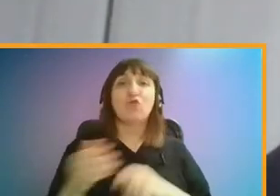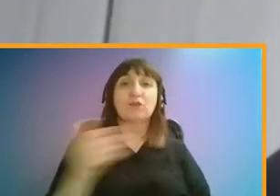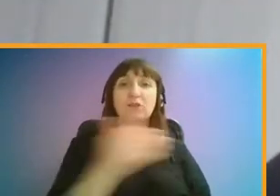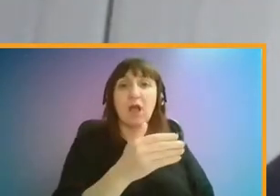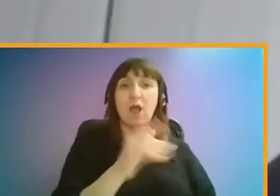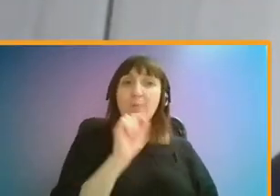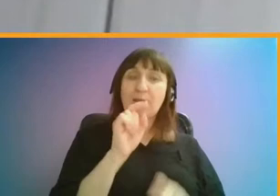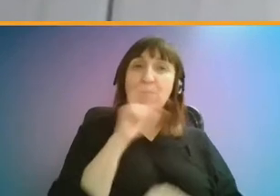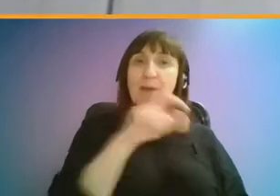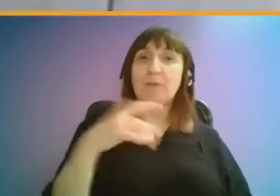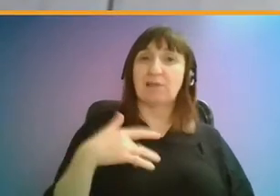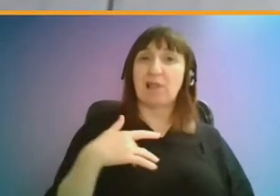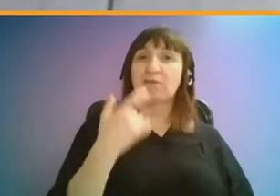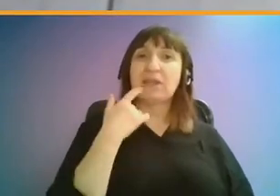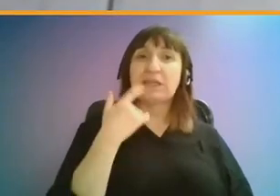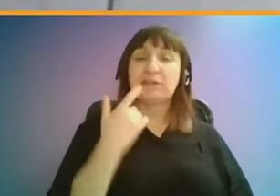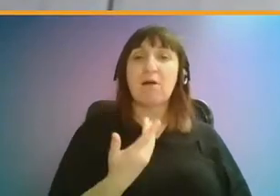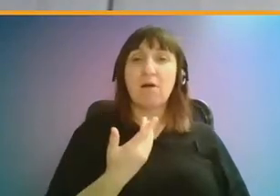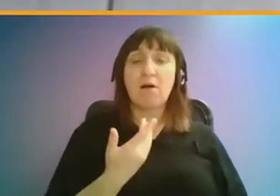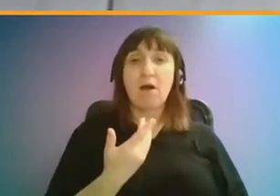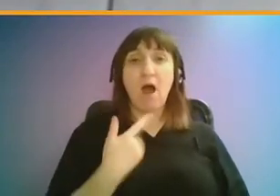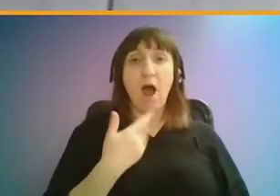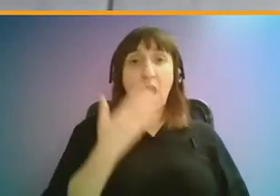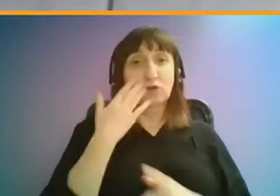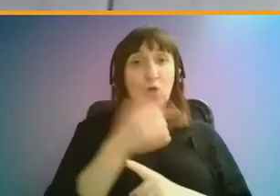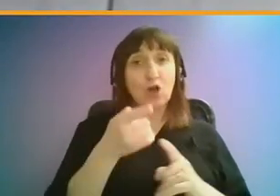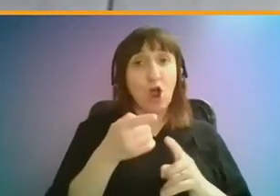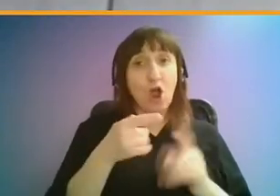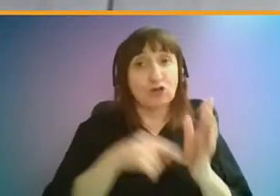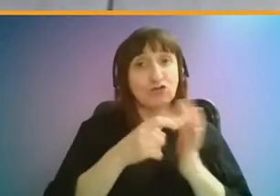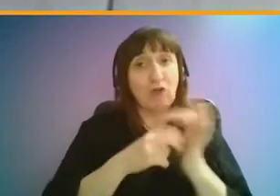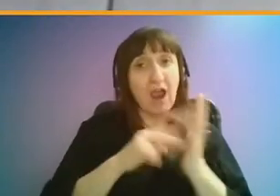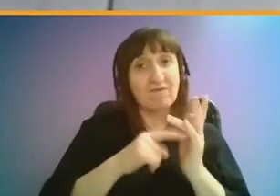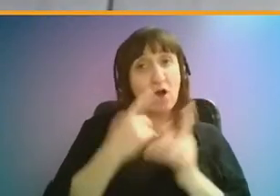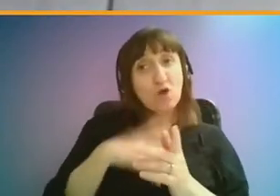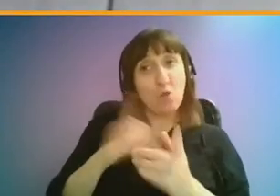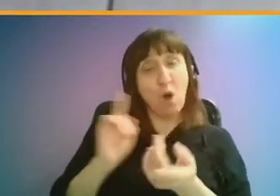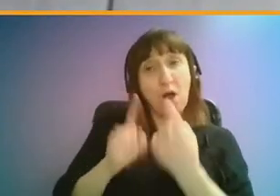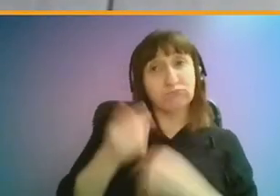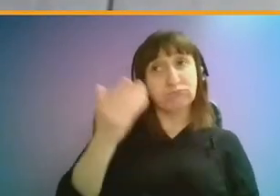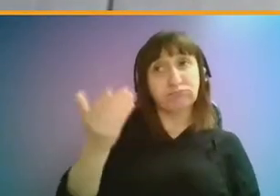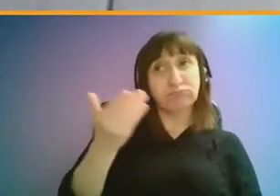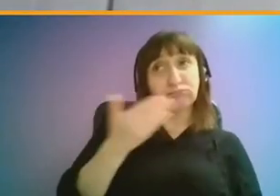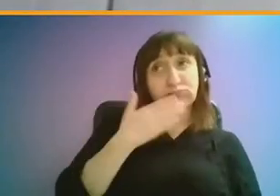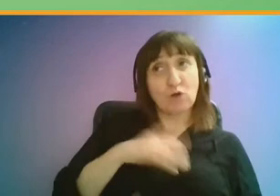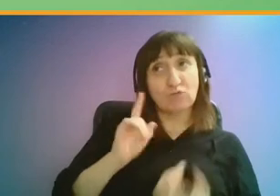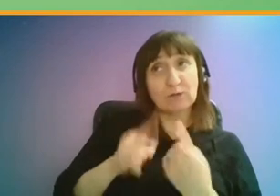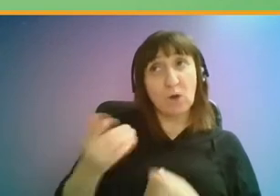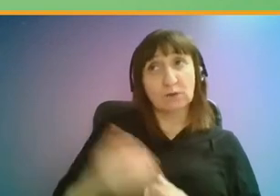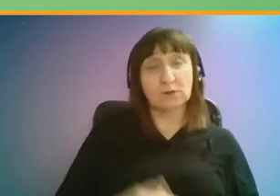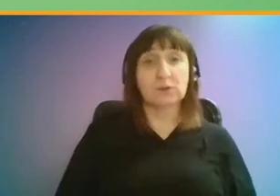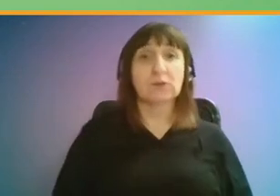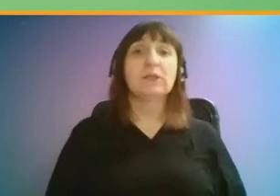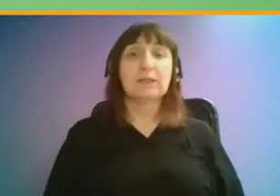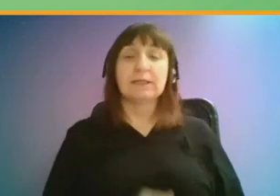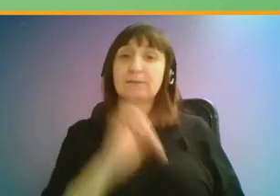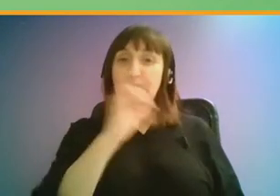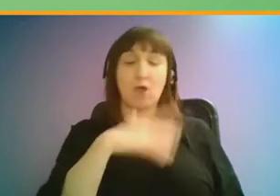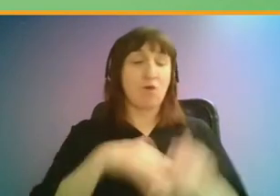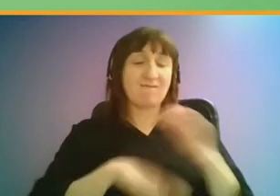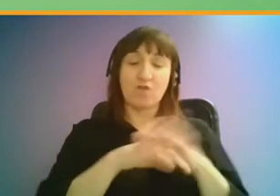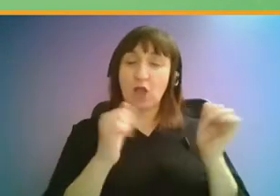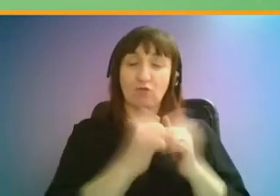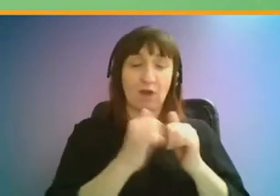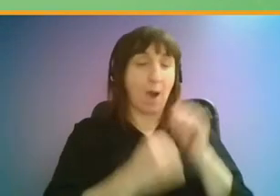people's lives a lot easier. So I don't know if Trevor would perhaps like to have a go at that one? Yeah, sure. Yes, we absolutely agree about